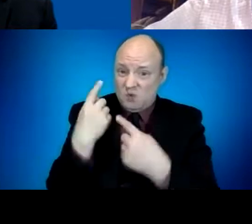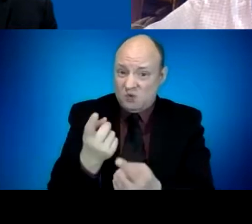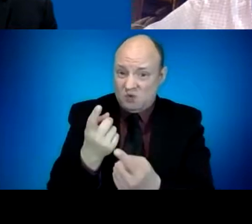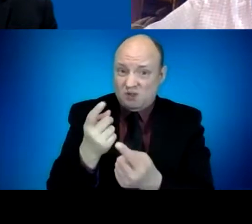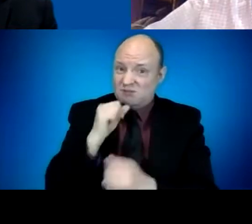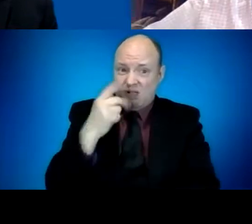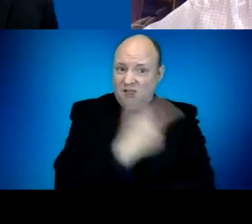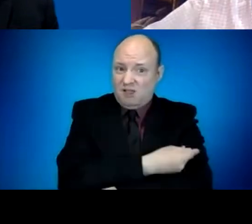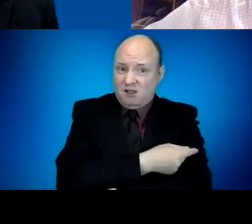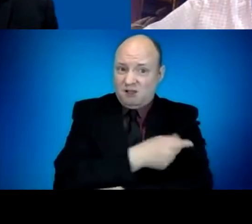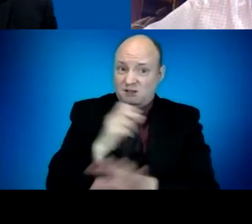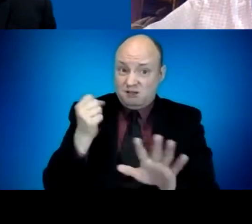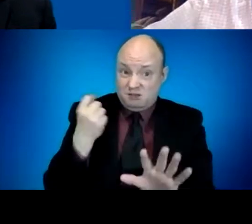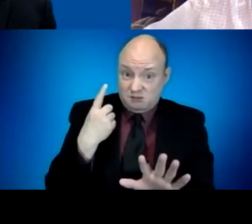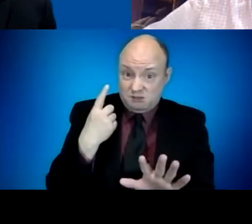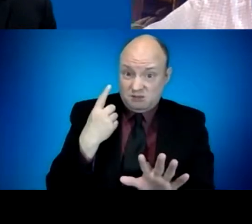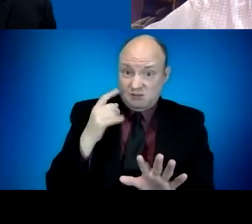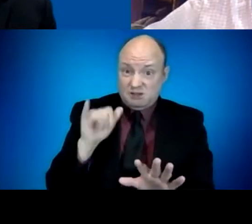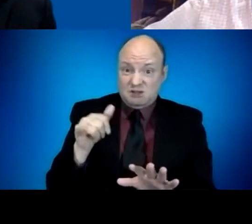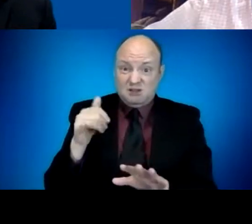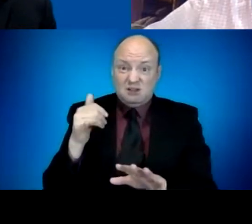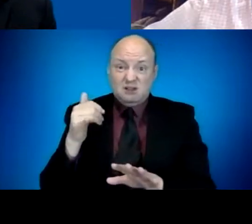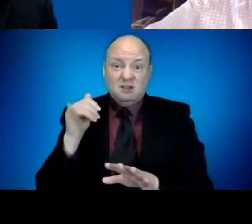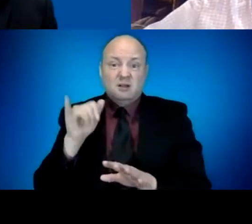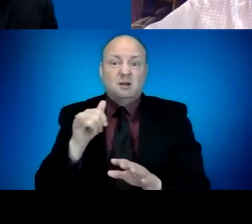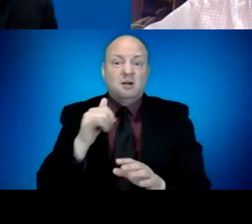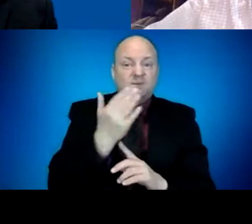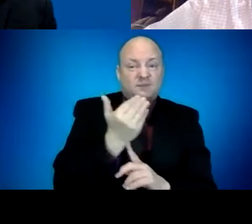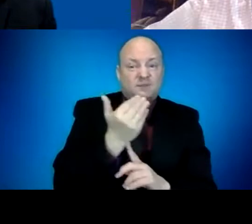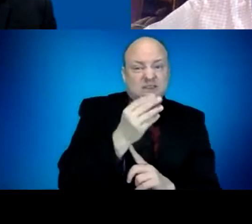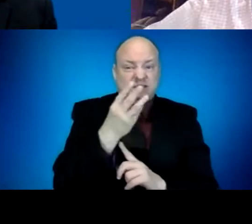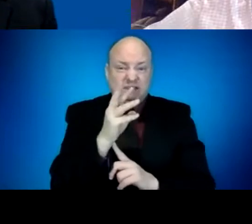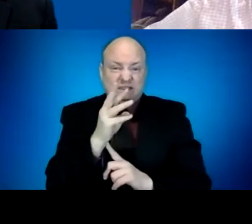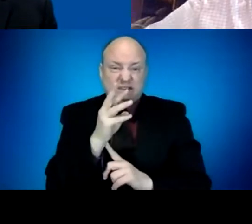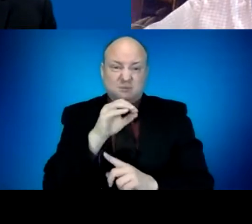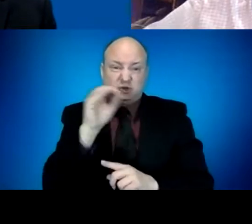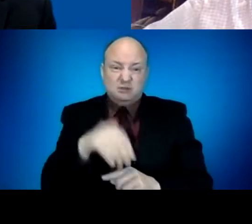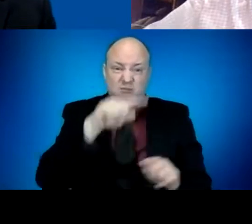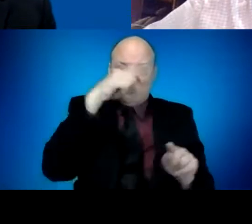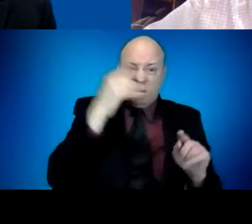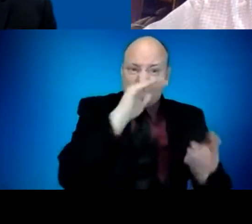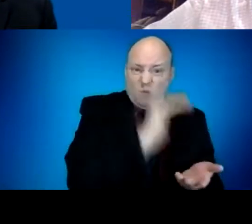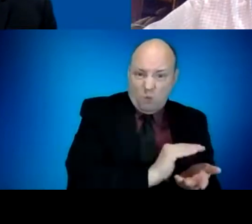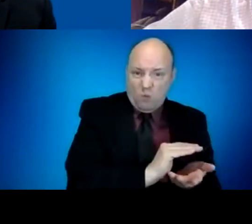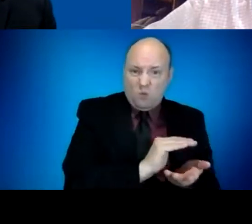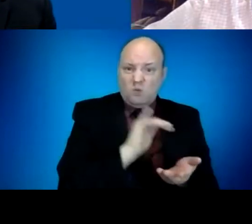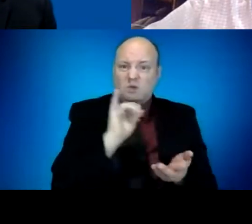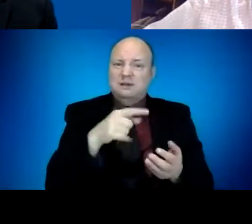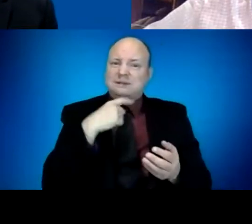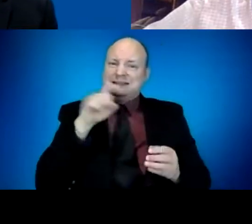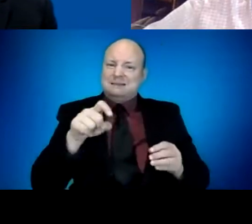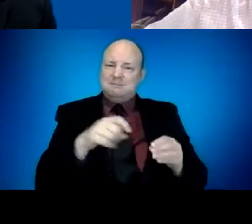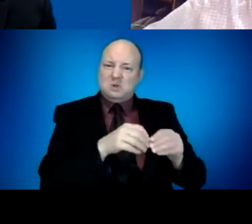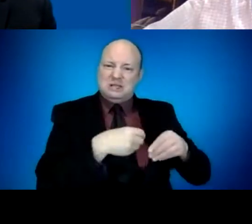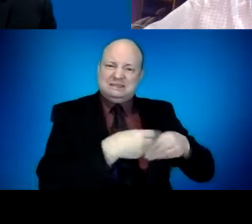keeping us from reaching more of the Hispanic population. We've tried to offset that by working closely